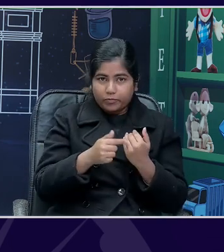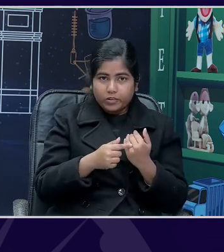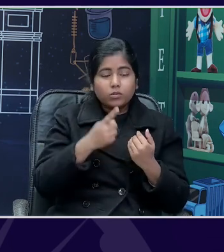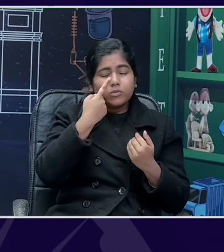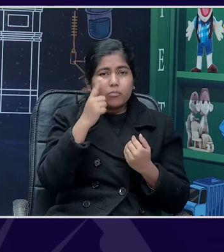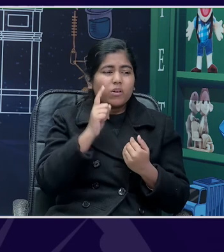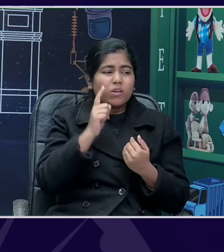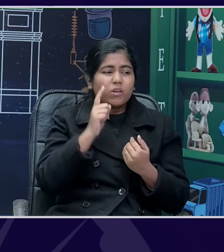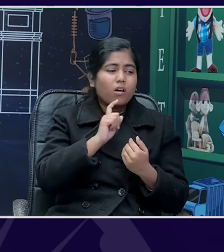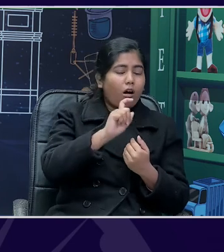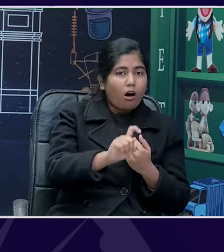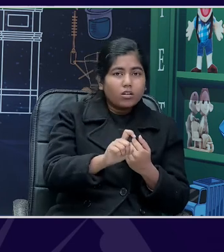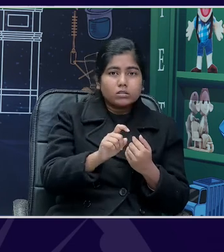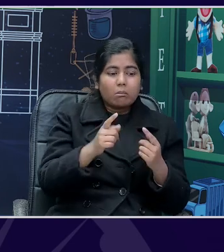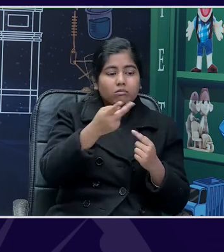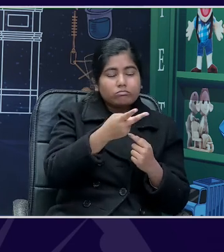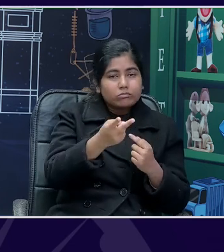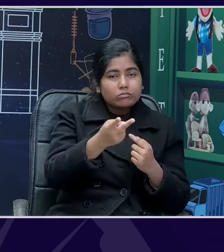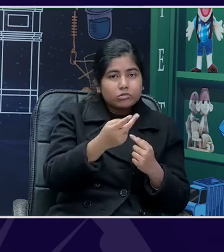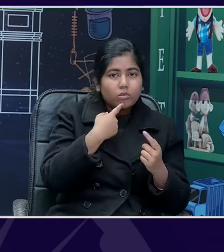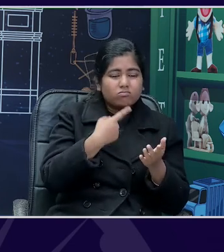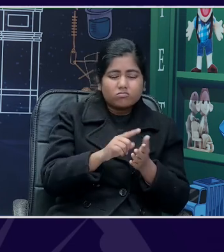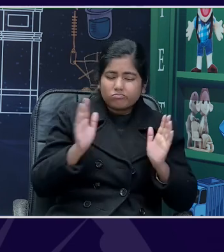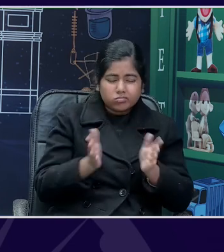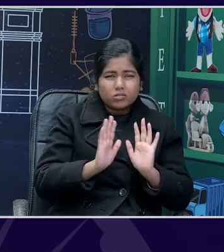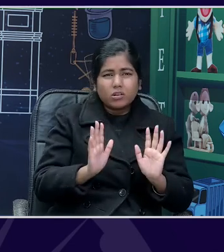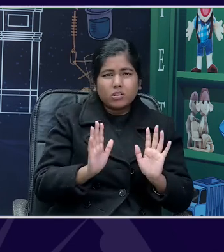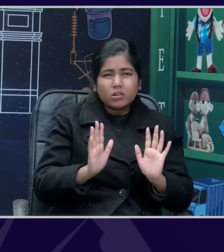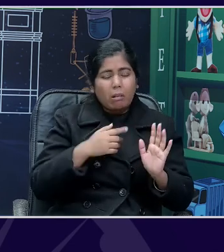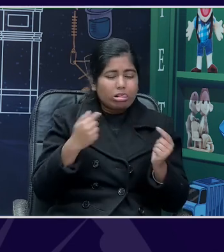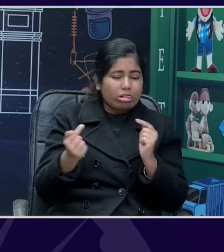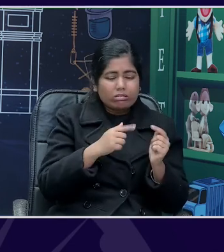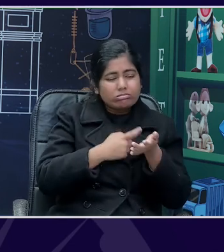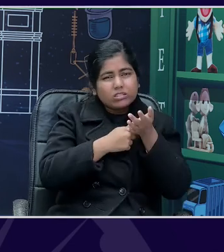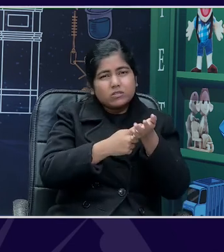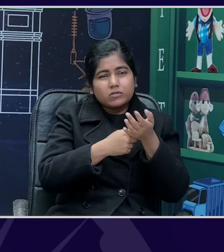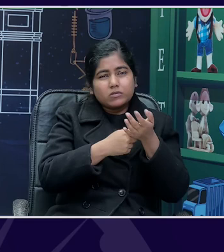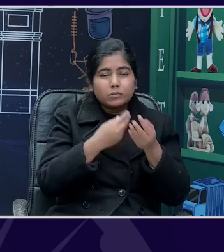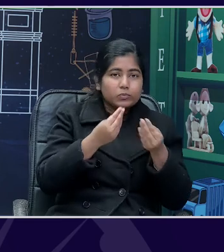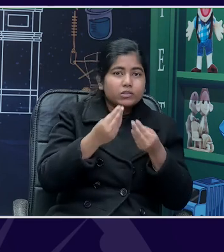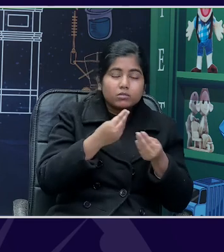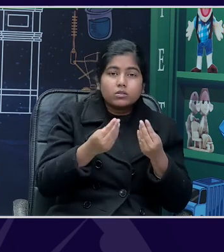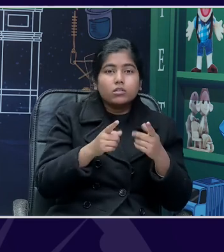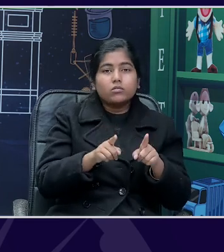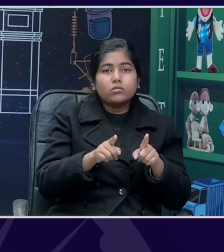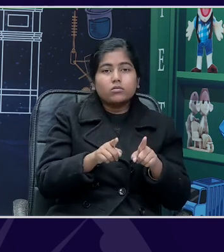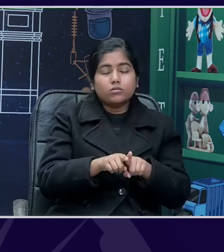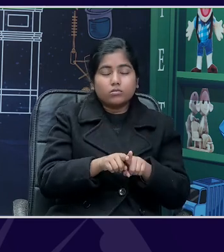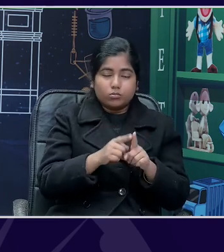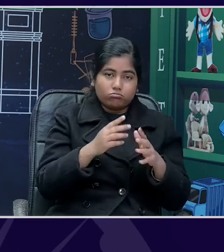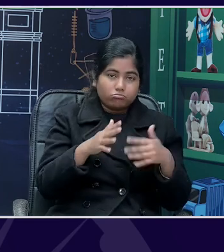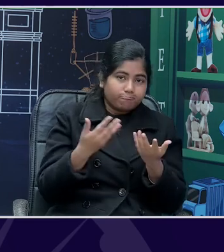were not entirely, you know, encouraging. But after a little bit of request, you know, he was able to convince them.